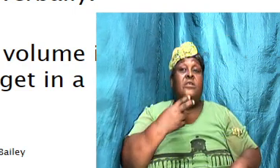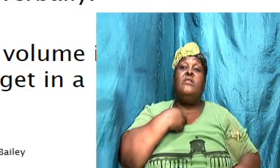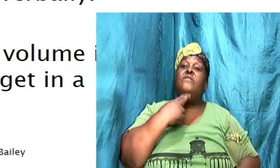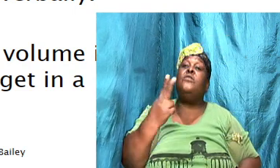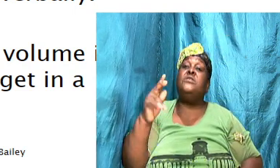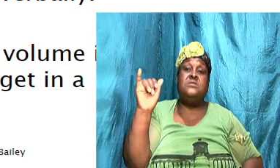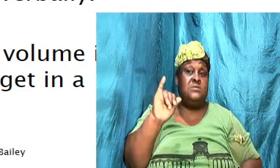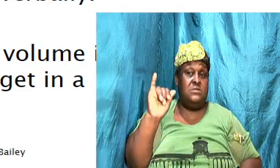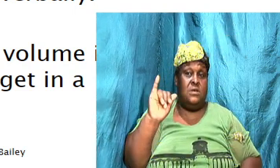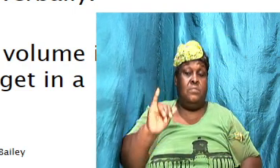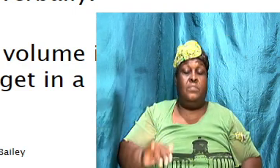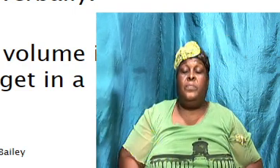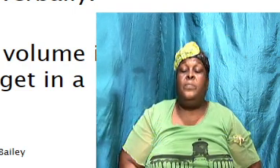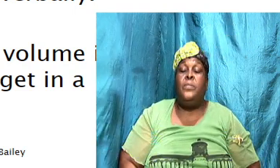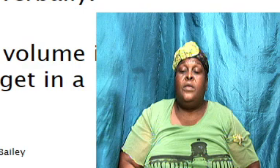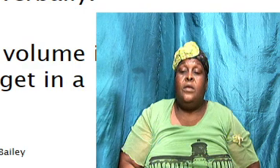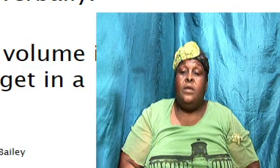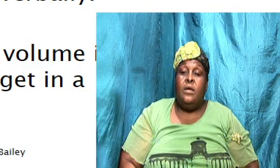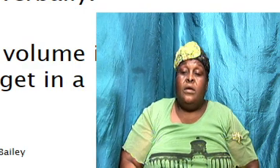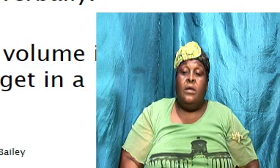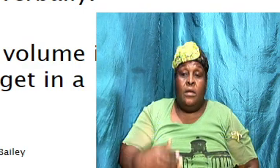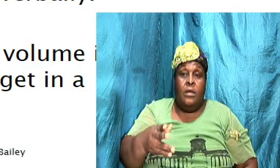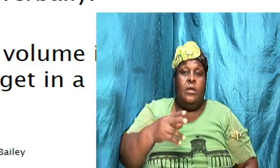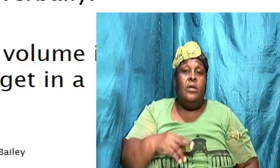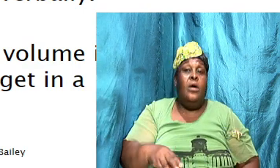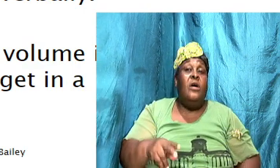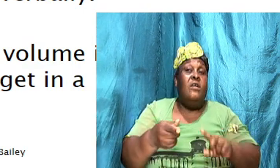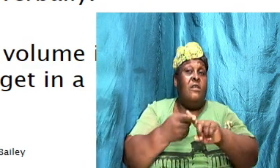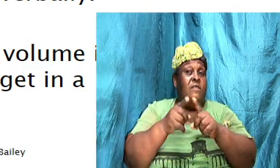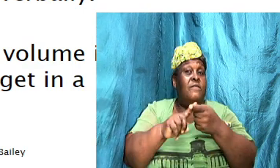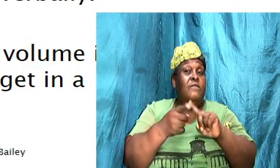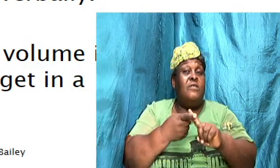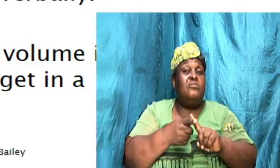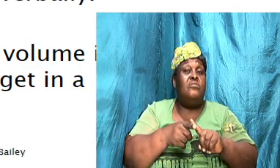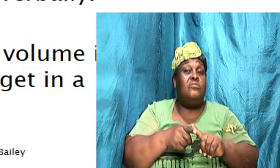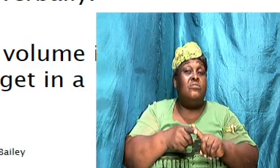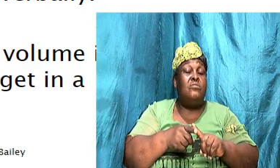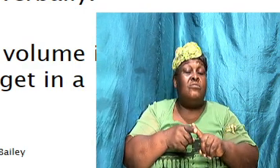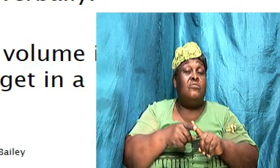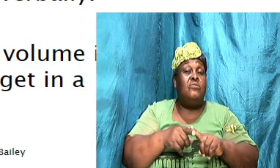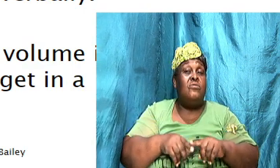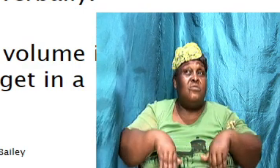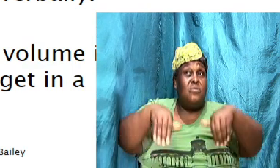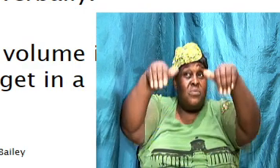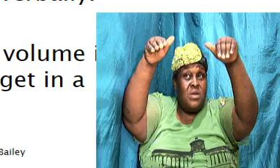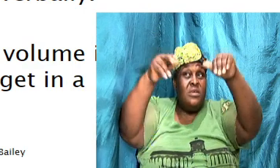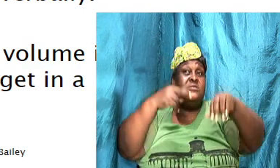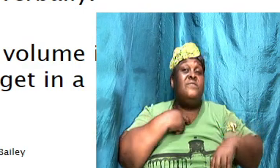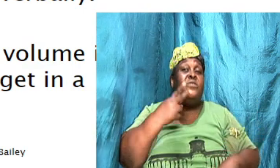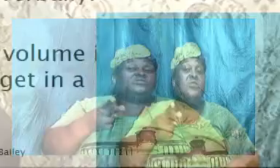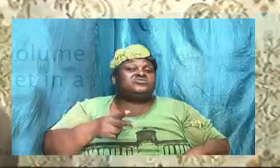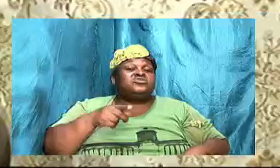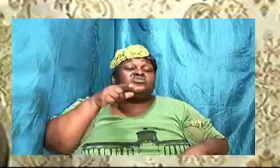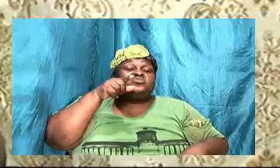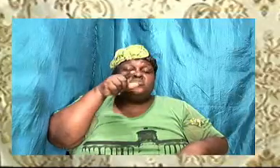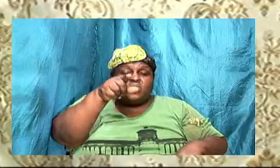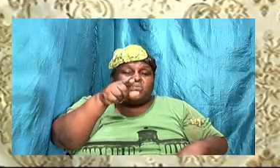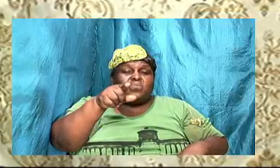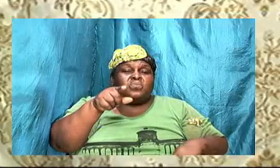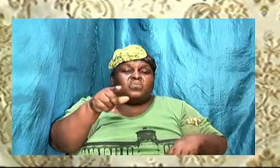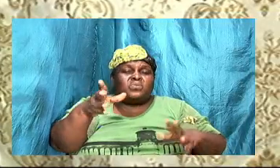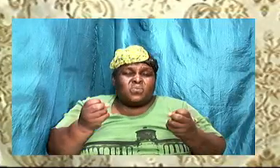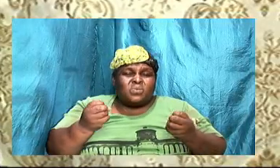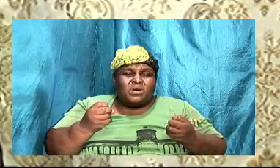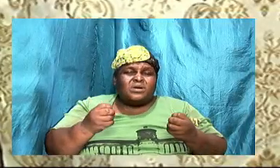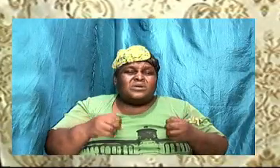And your partner raise their voice, you are going to want to raise your voice. Because, you know, people feel, and